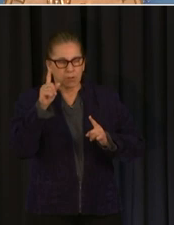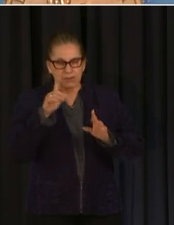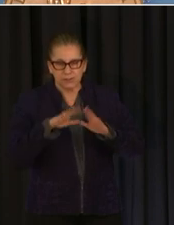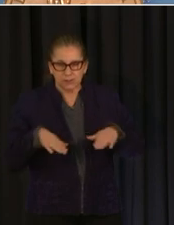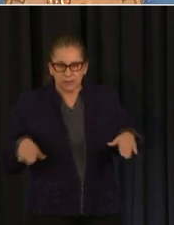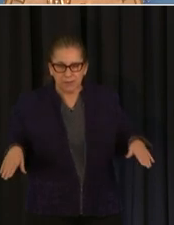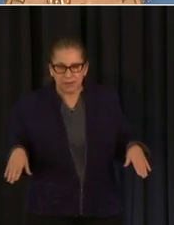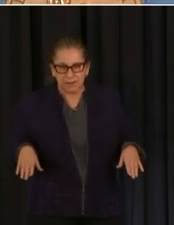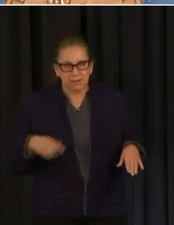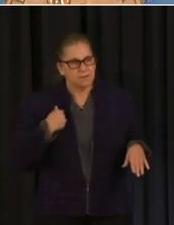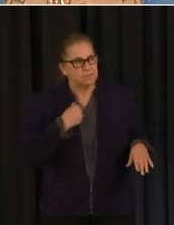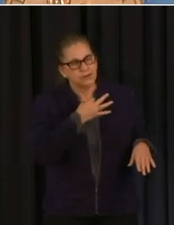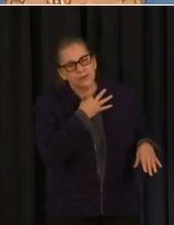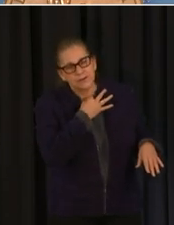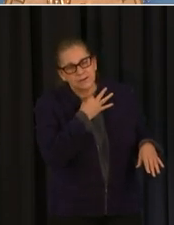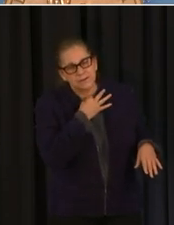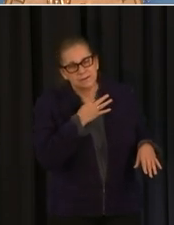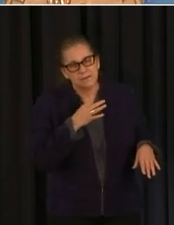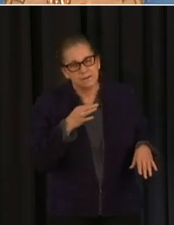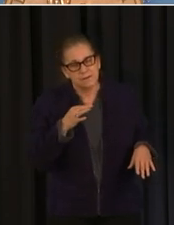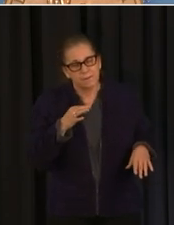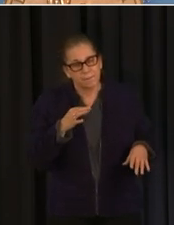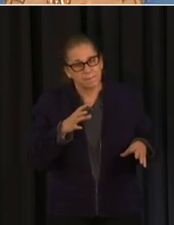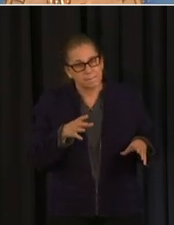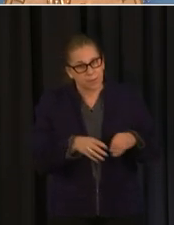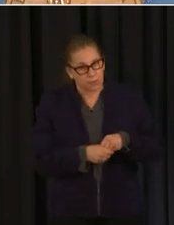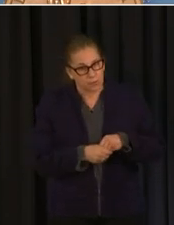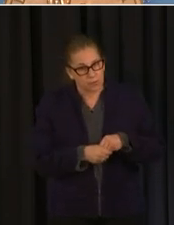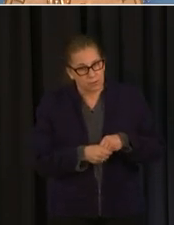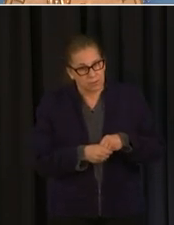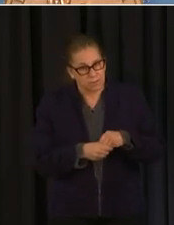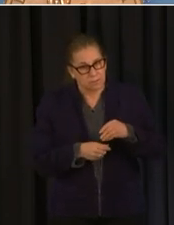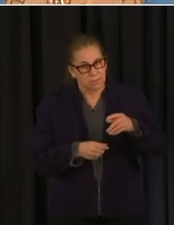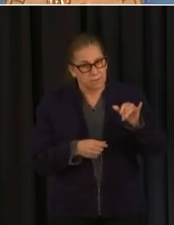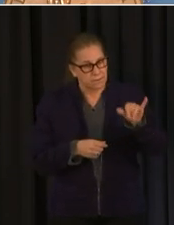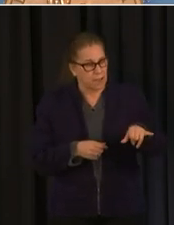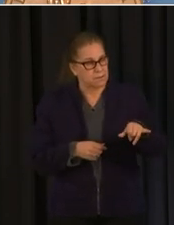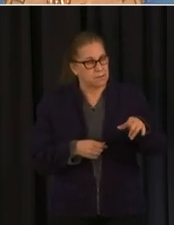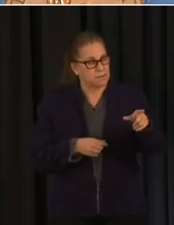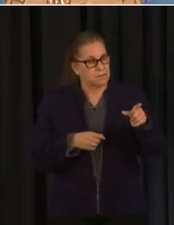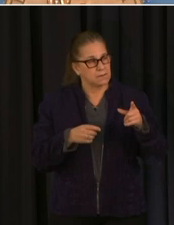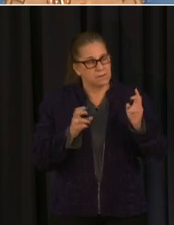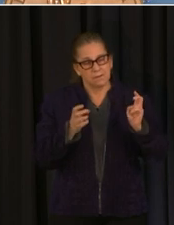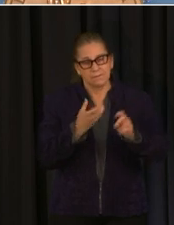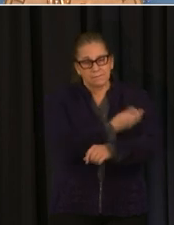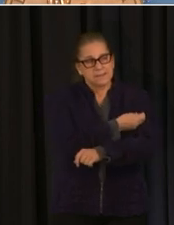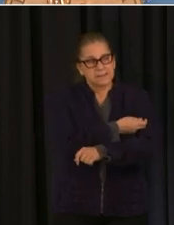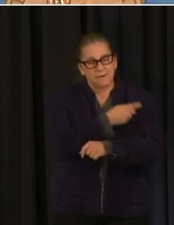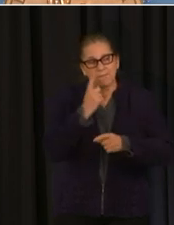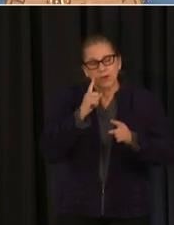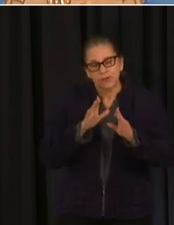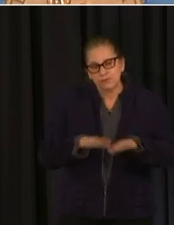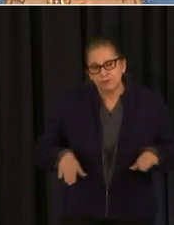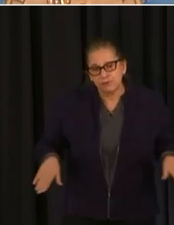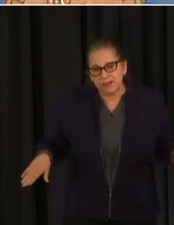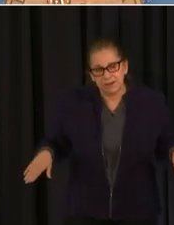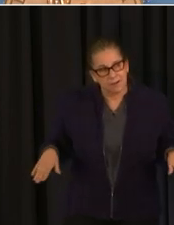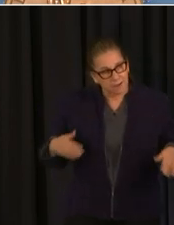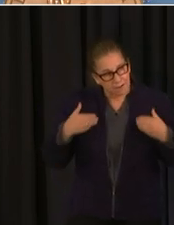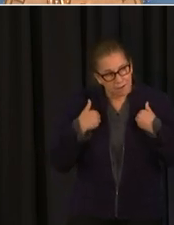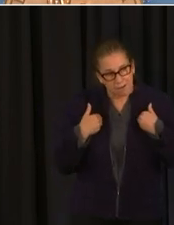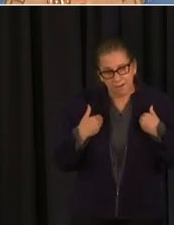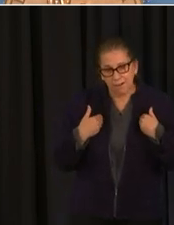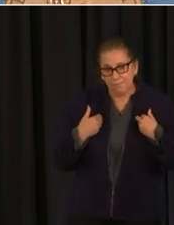curious will the dc vaccination effort take on a a different look for younger people um you know